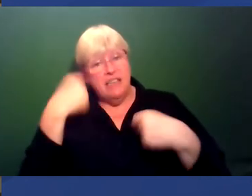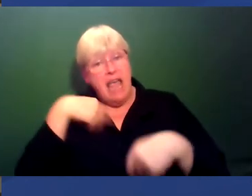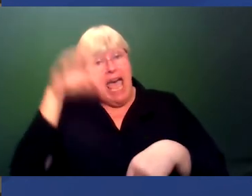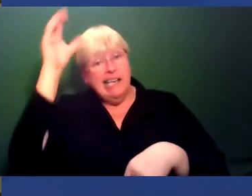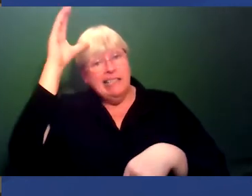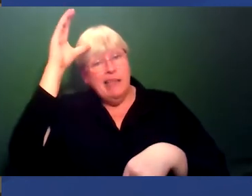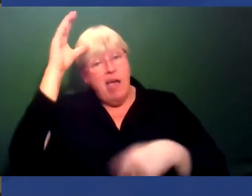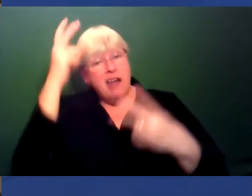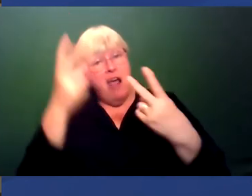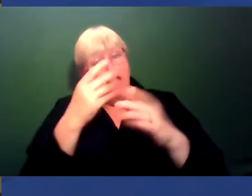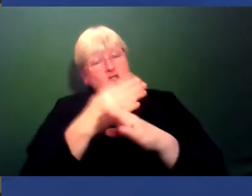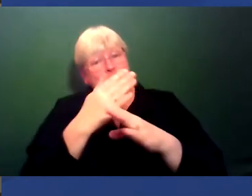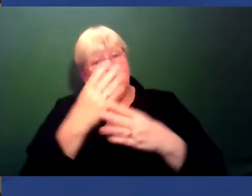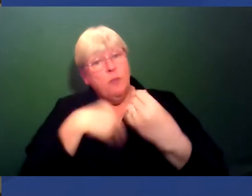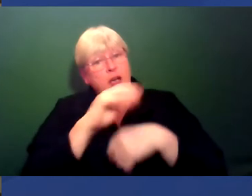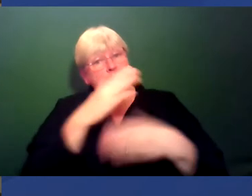in our activities?